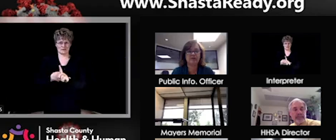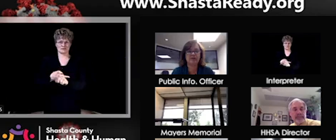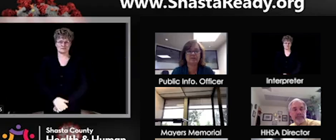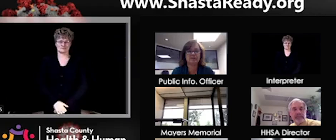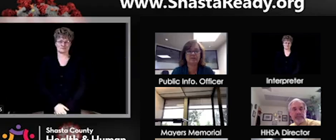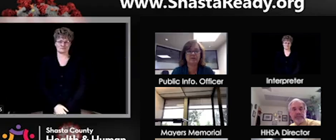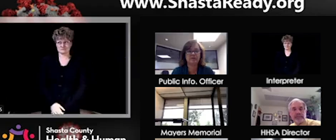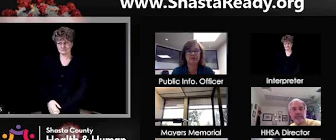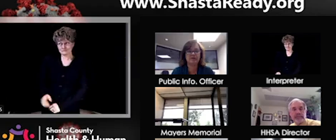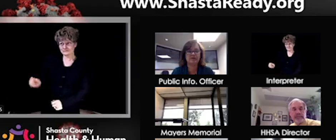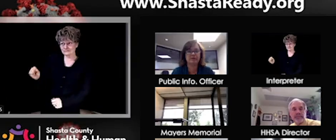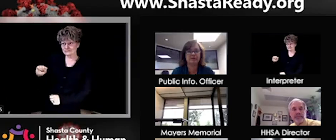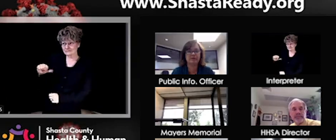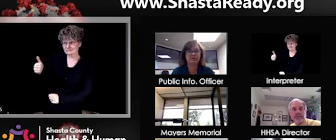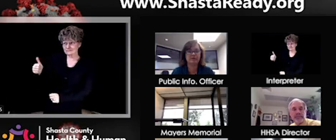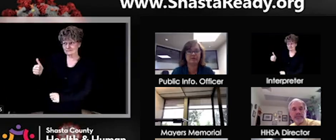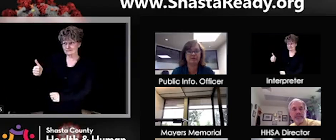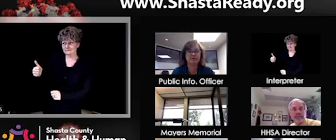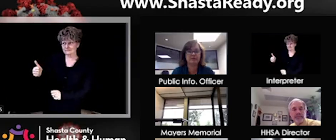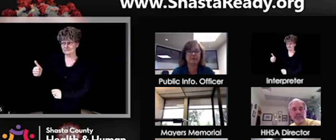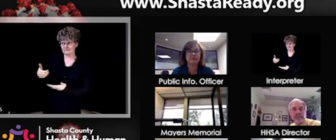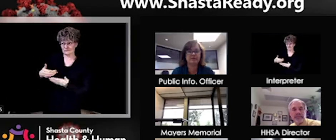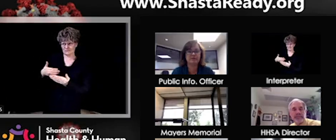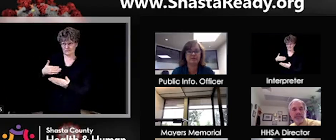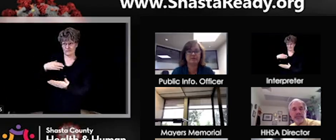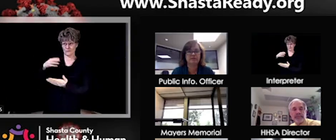All right. Anybody else before we open to media questions?